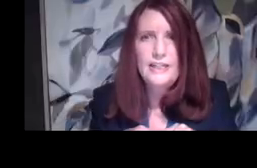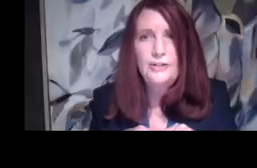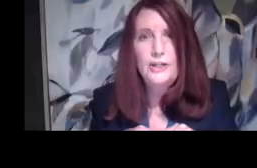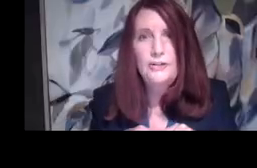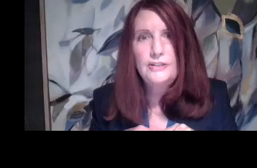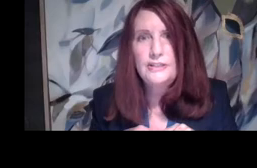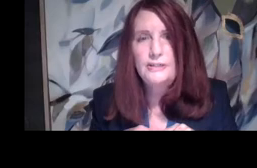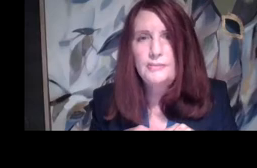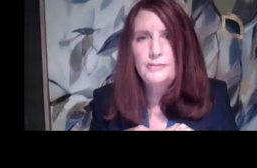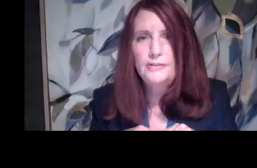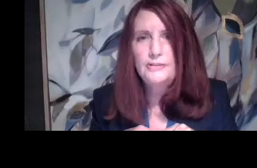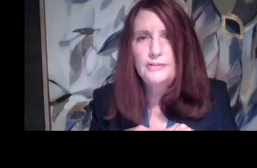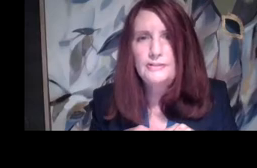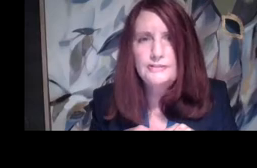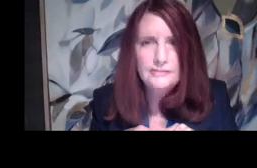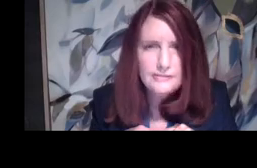Can you hear it?